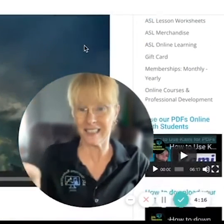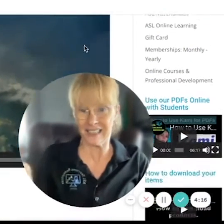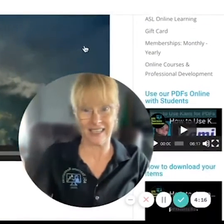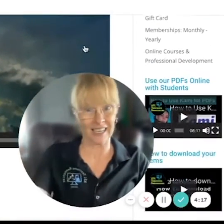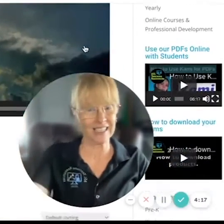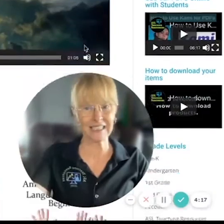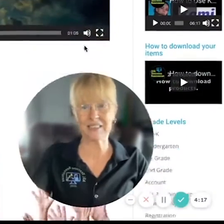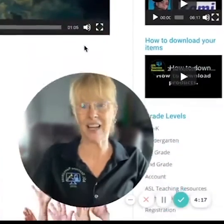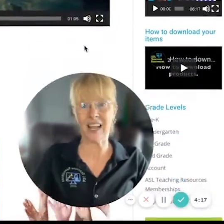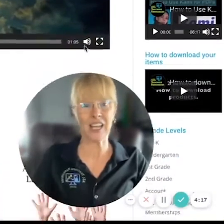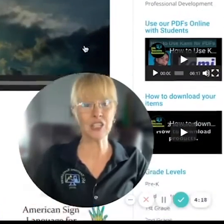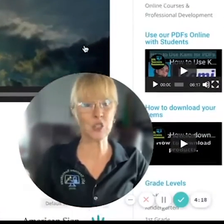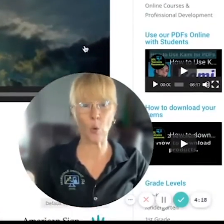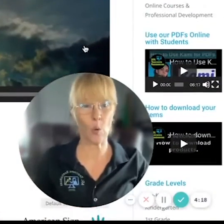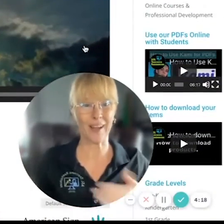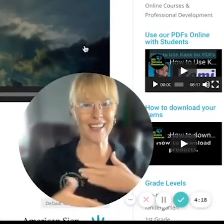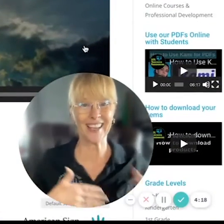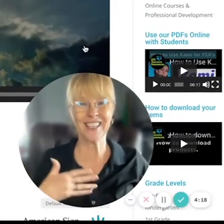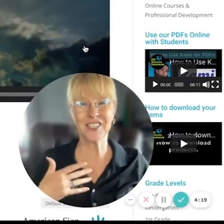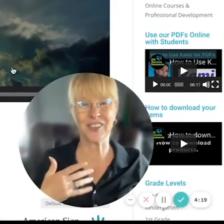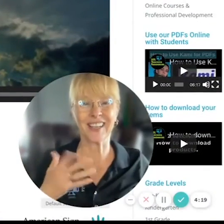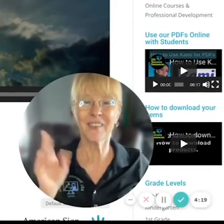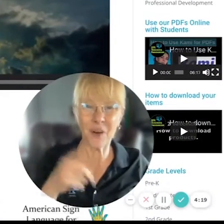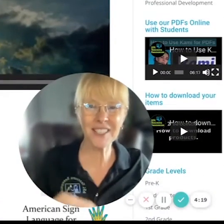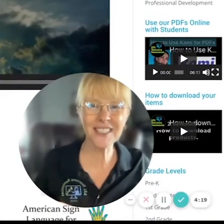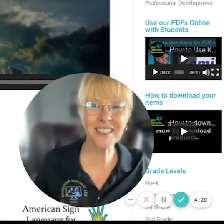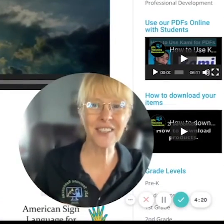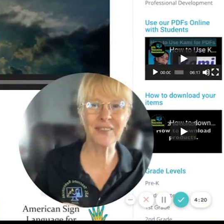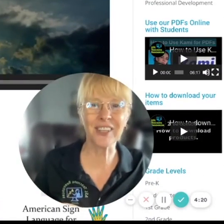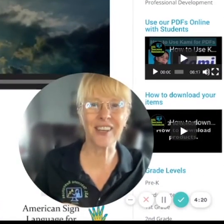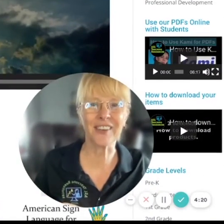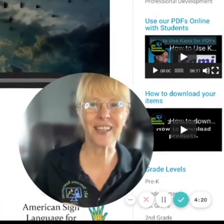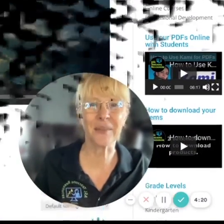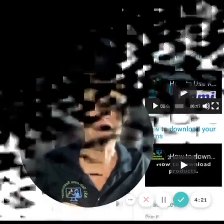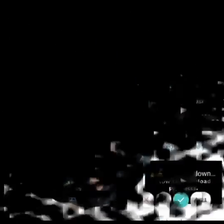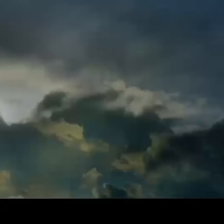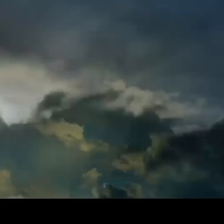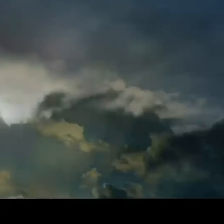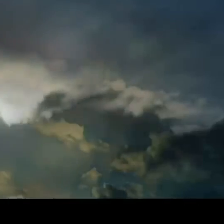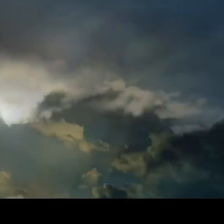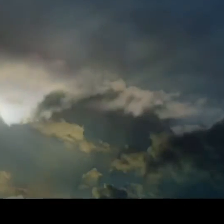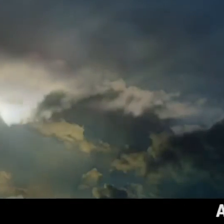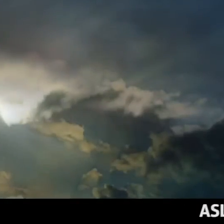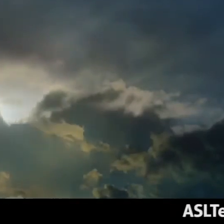again enjoy enjoy watch this little video clip